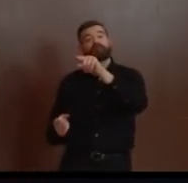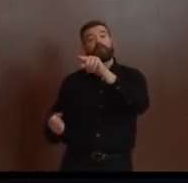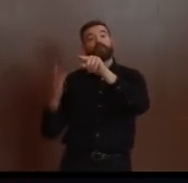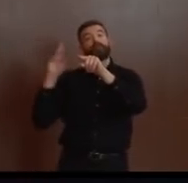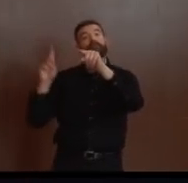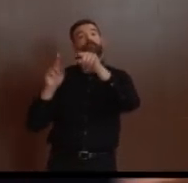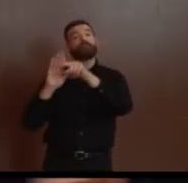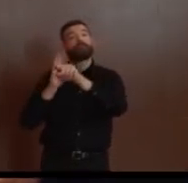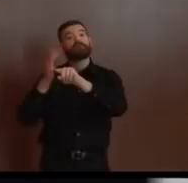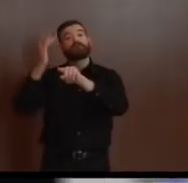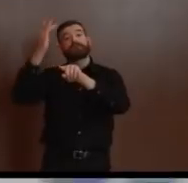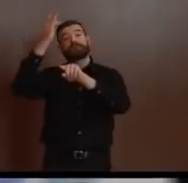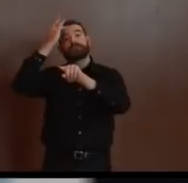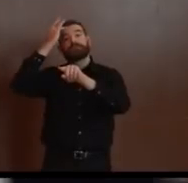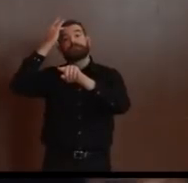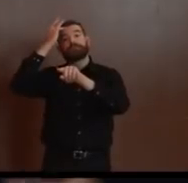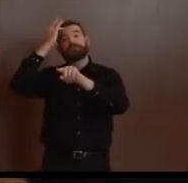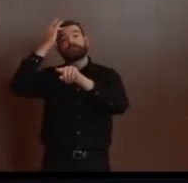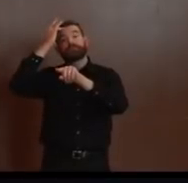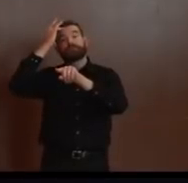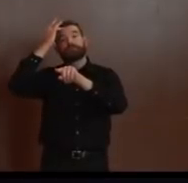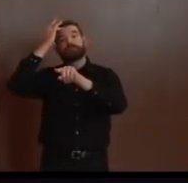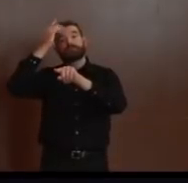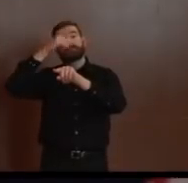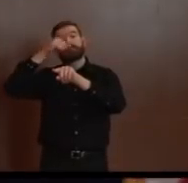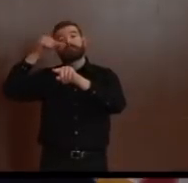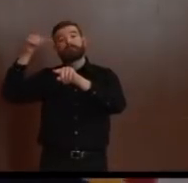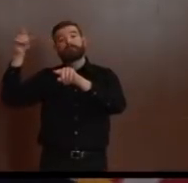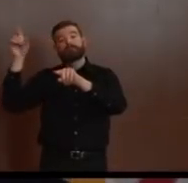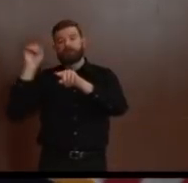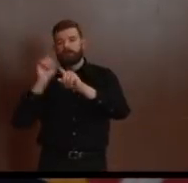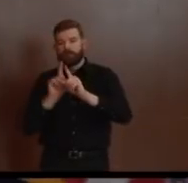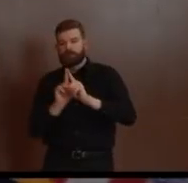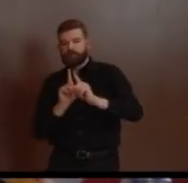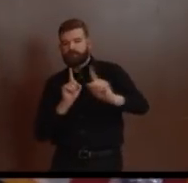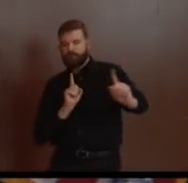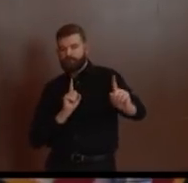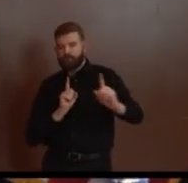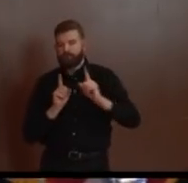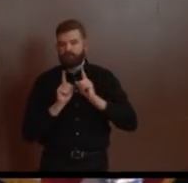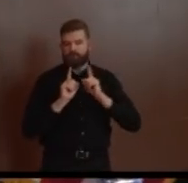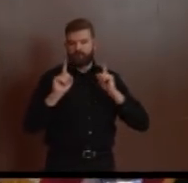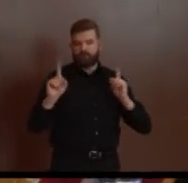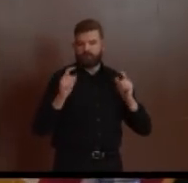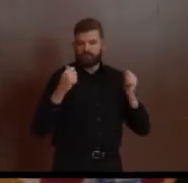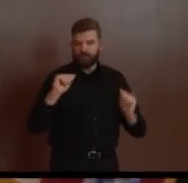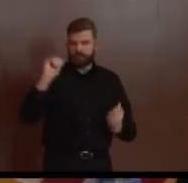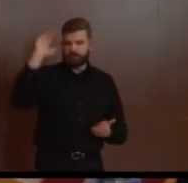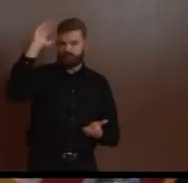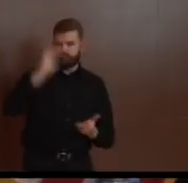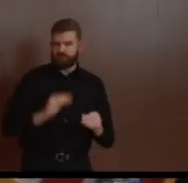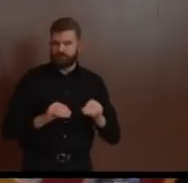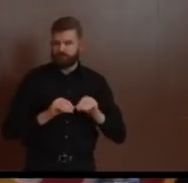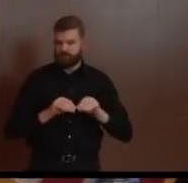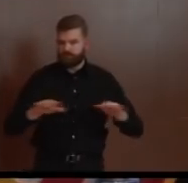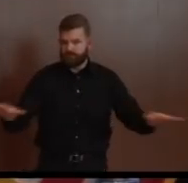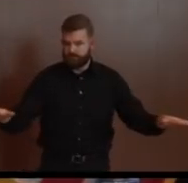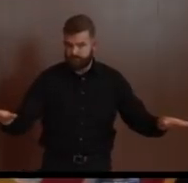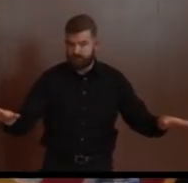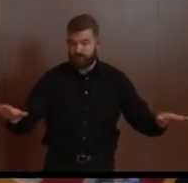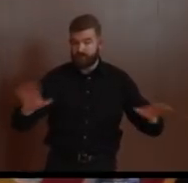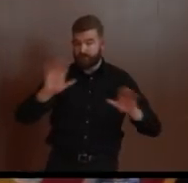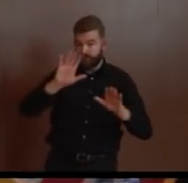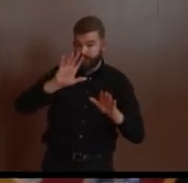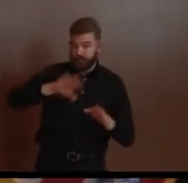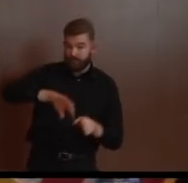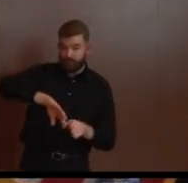know Judy and her team are working on modeling, as she had said, over the weekend. In the next couple of days, we'll have more to report on that. But keeping the total number as low